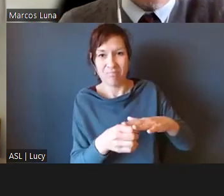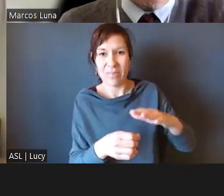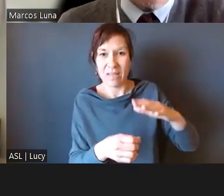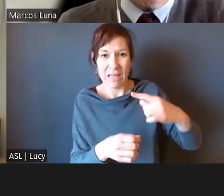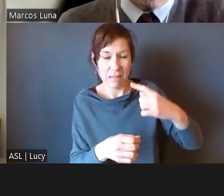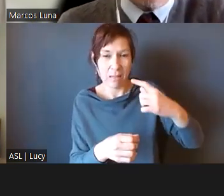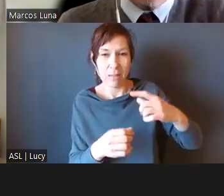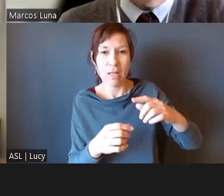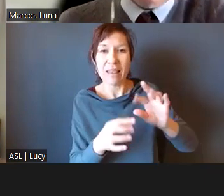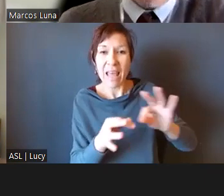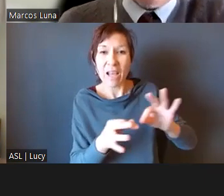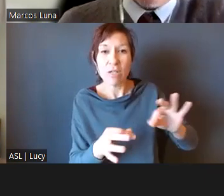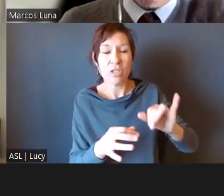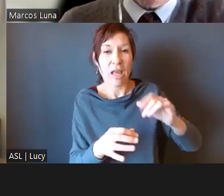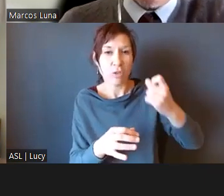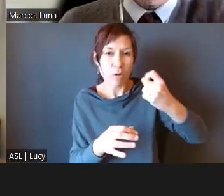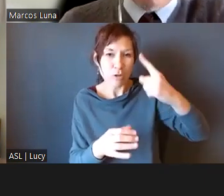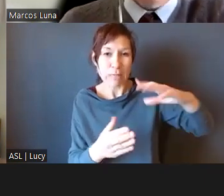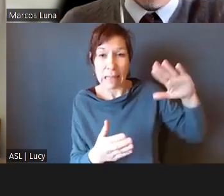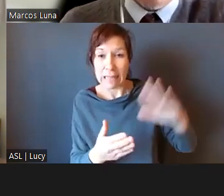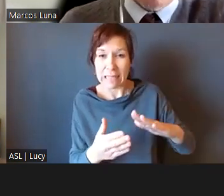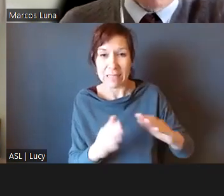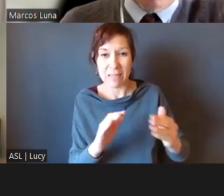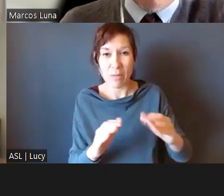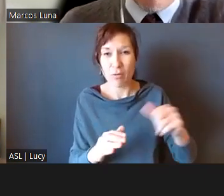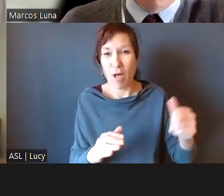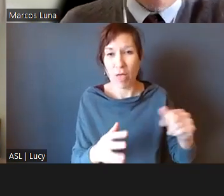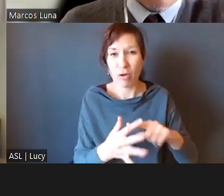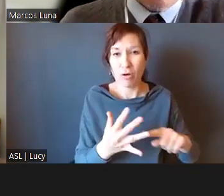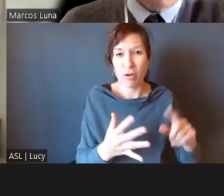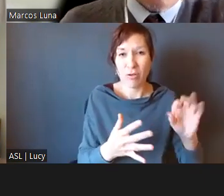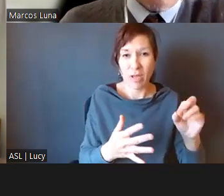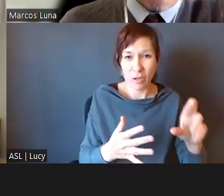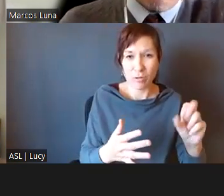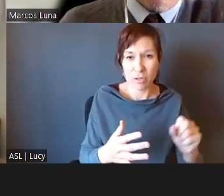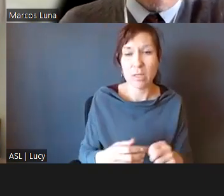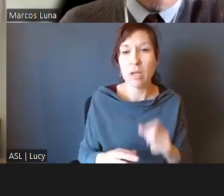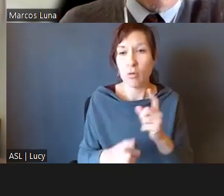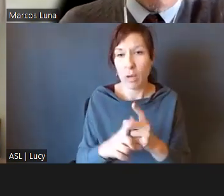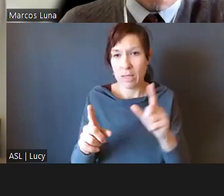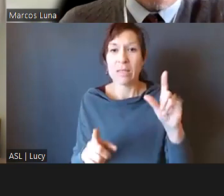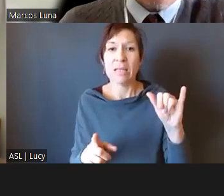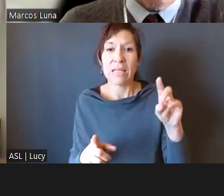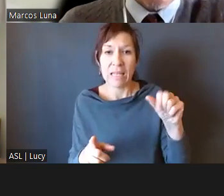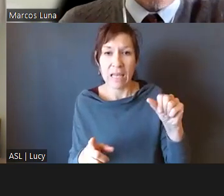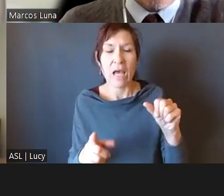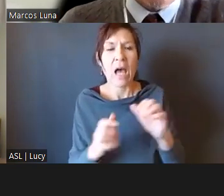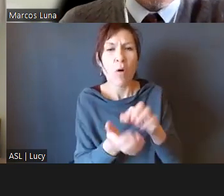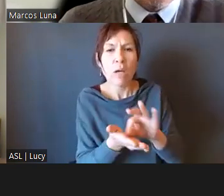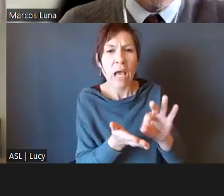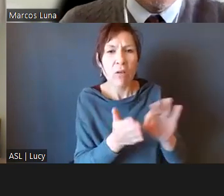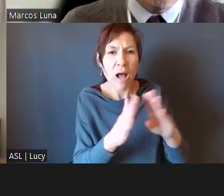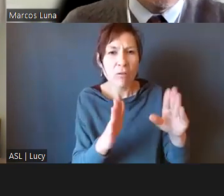think about like Lydia's question. It doesn't count household, it doesn't count individuals who are LAP or limited English